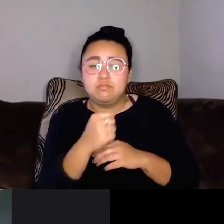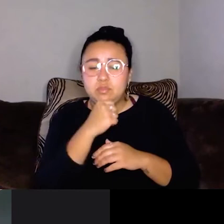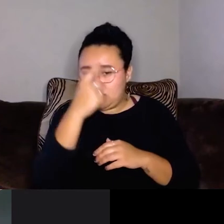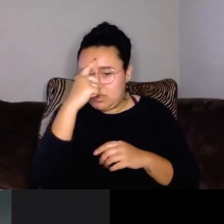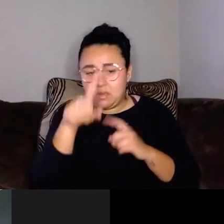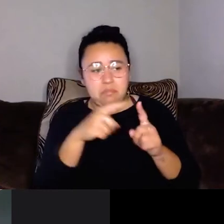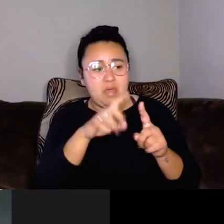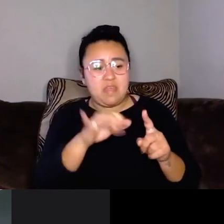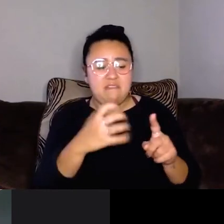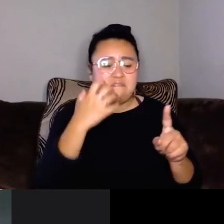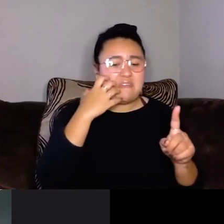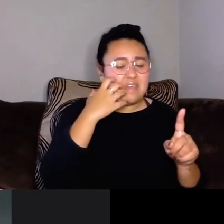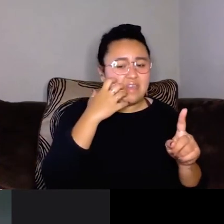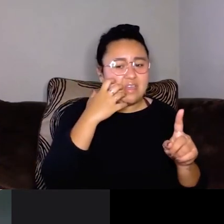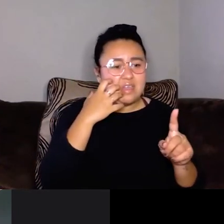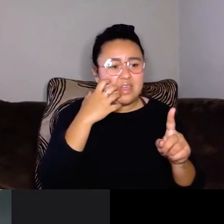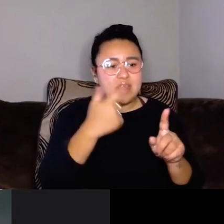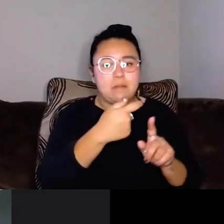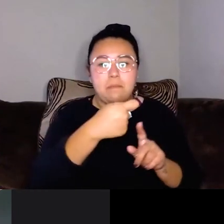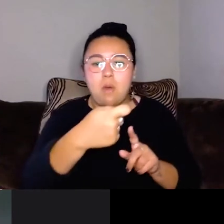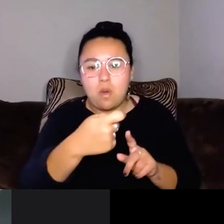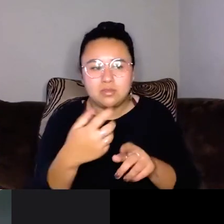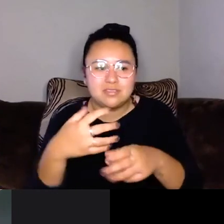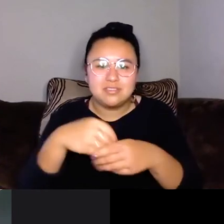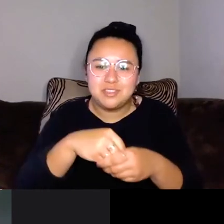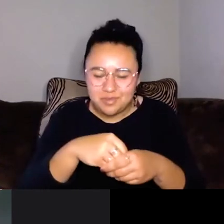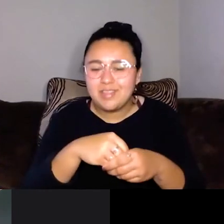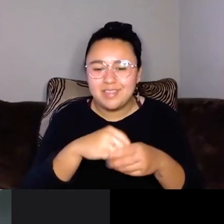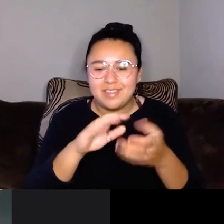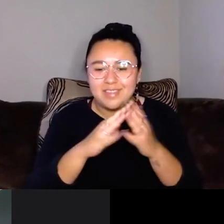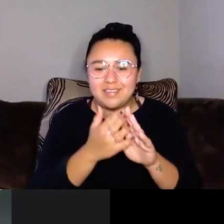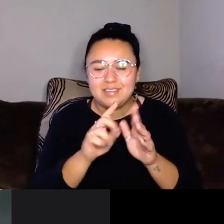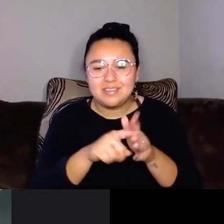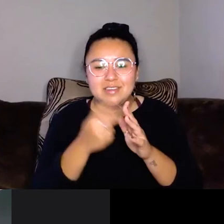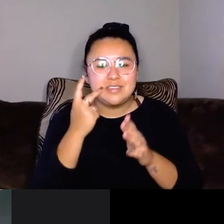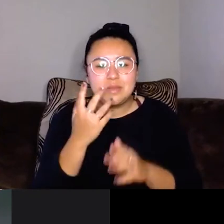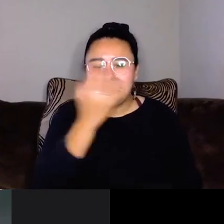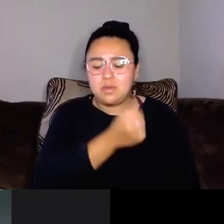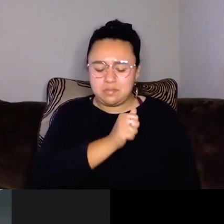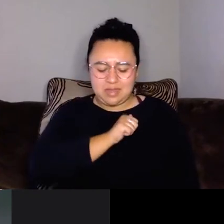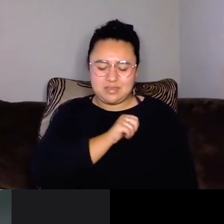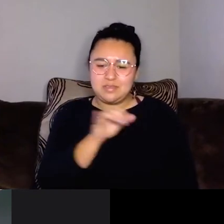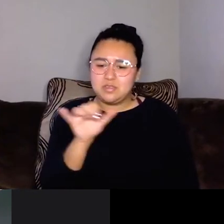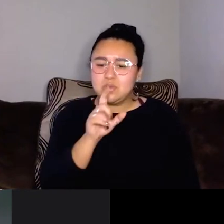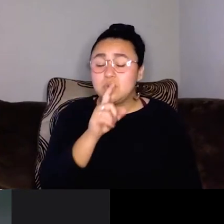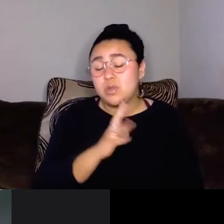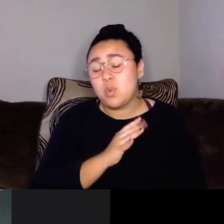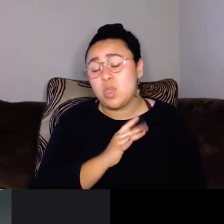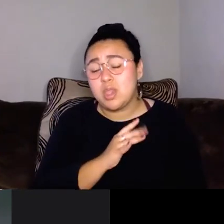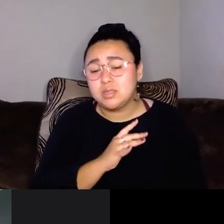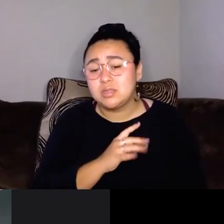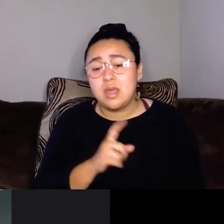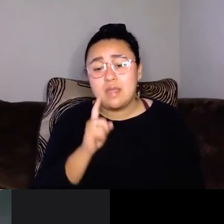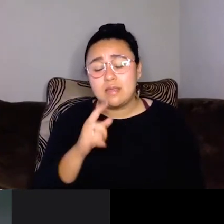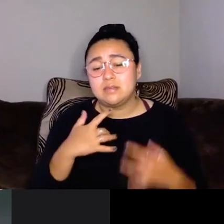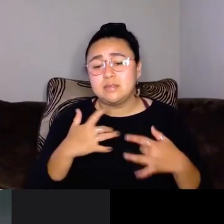that. then they're pulled into the community and they start seeing the beauty in themselves as well, which is really cool. I'd say the